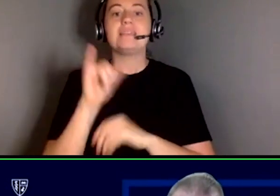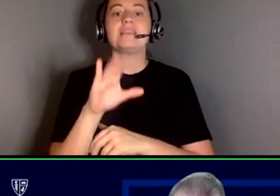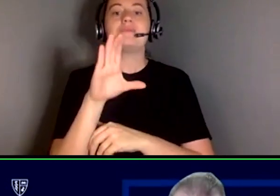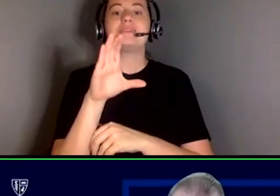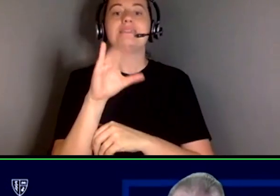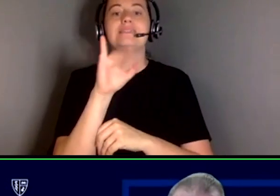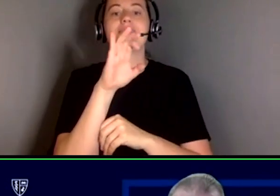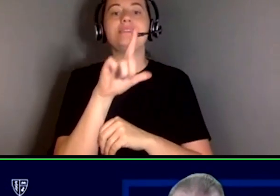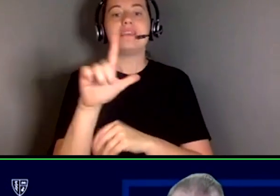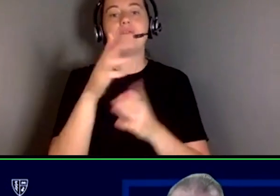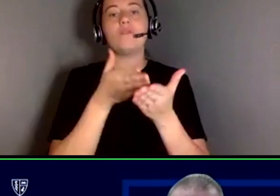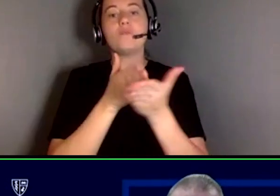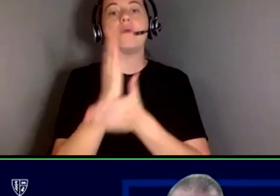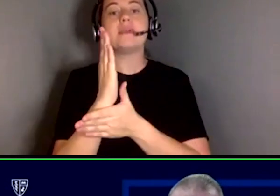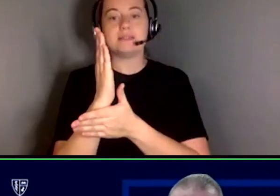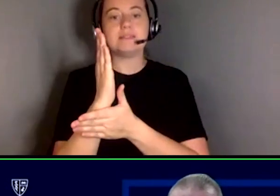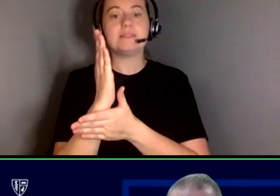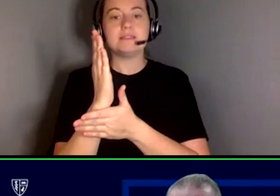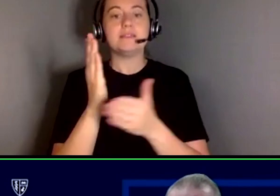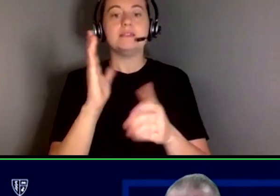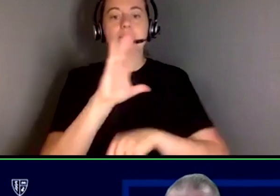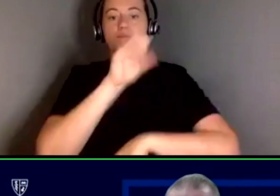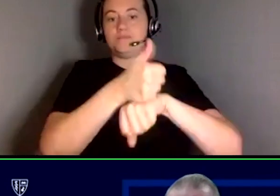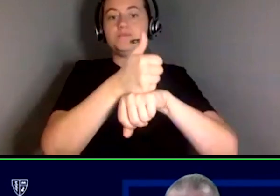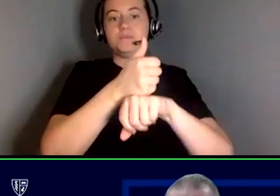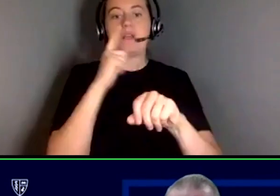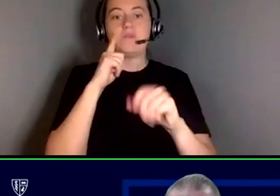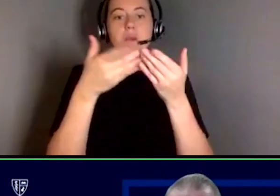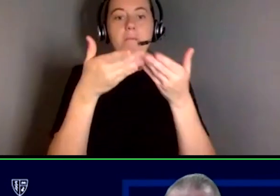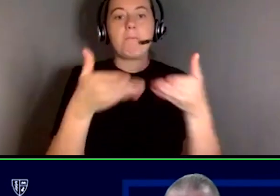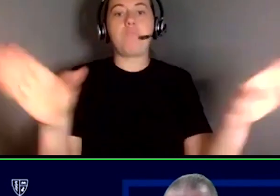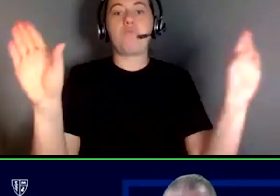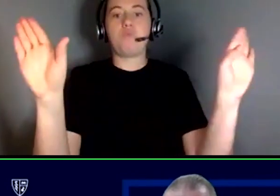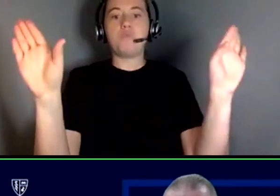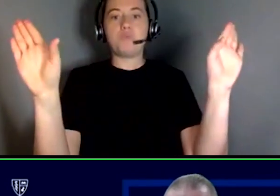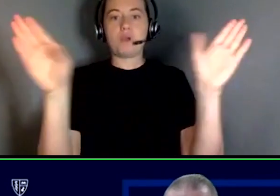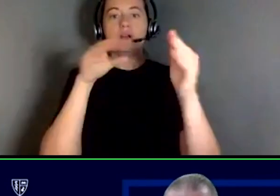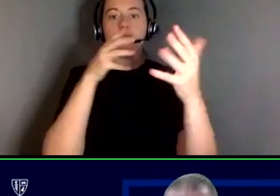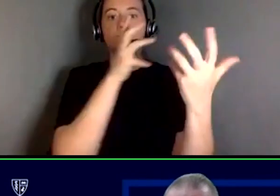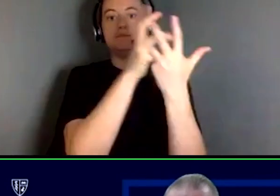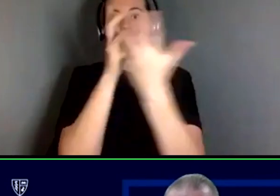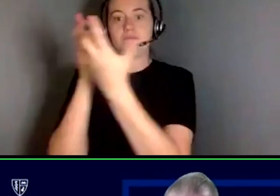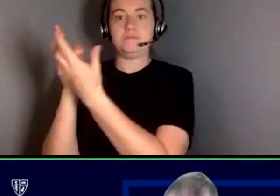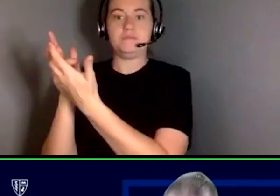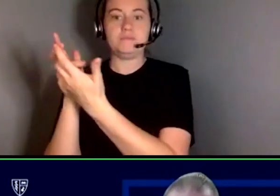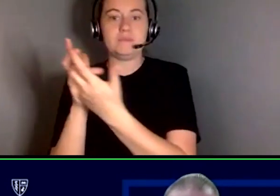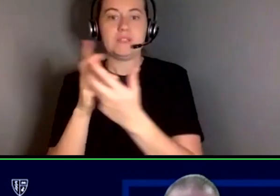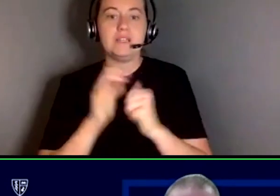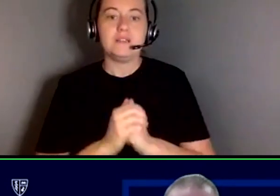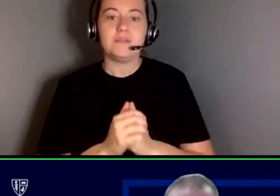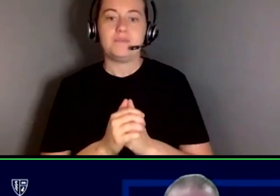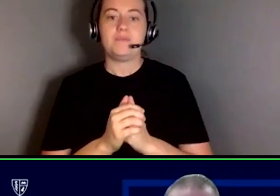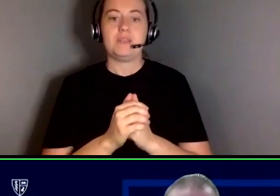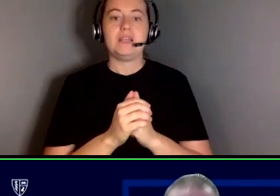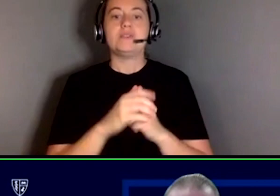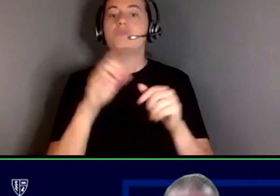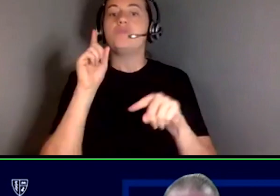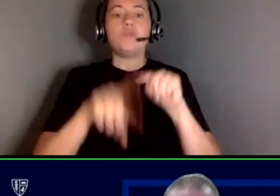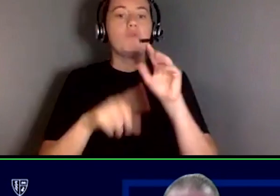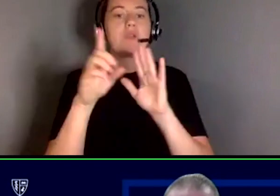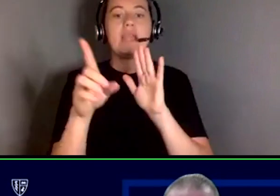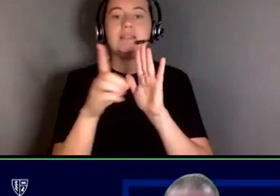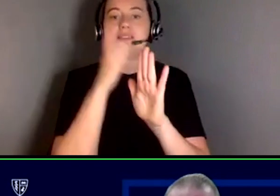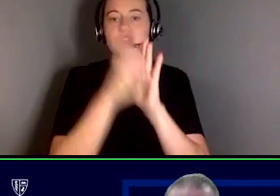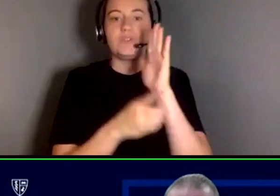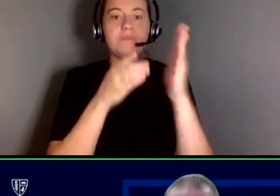applicability, particularly compared with laws that prohibit discrimination on the basis of race and national origin. Persons